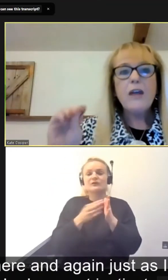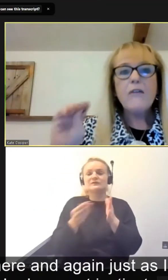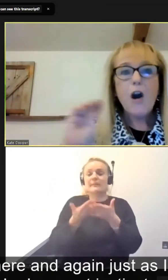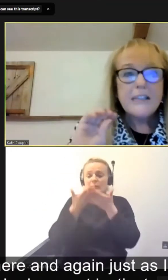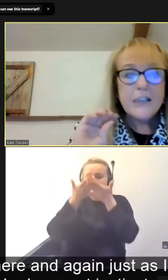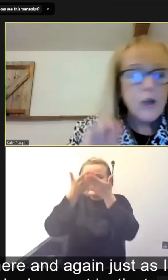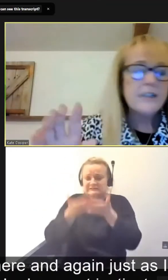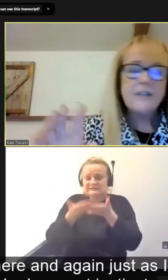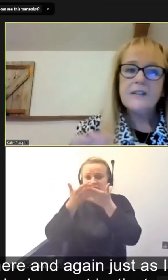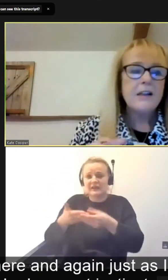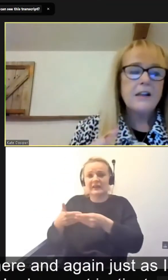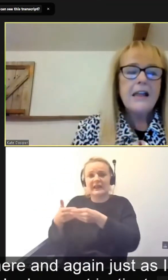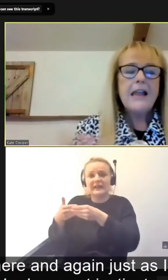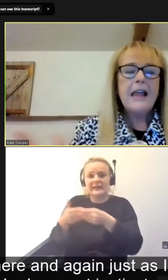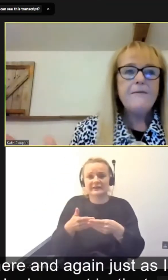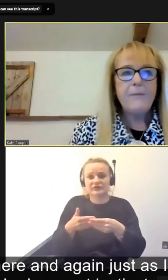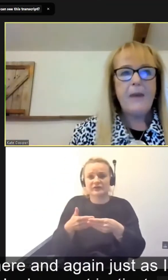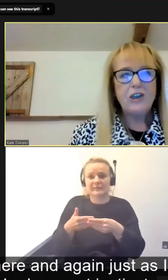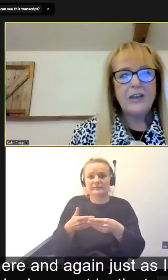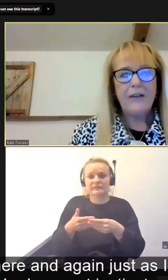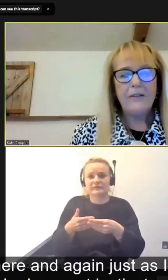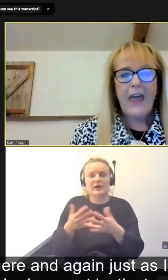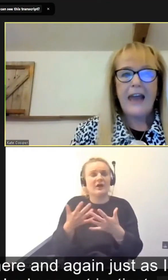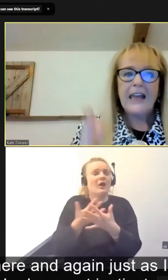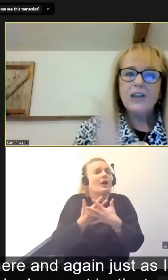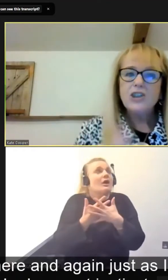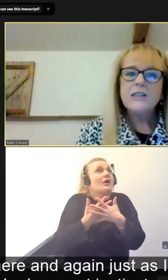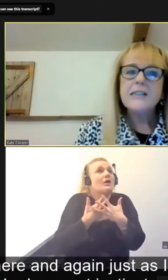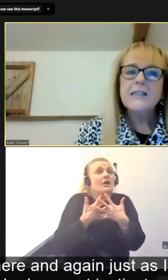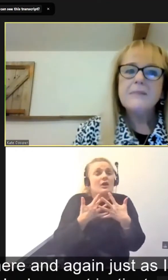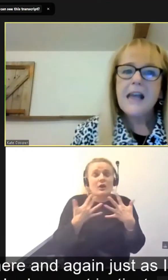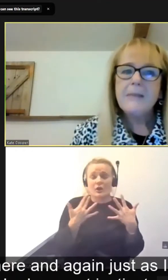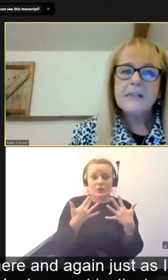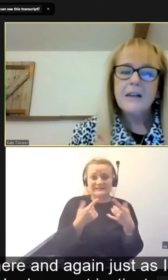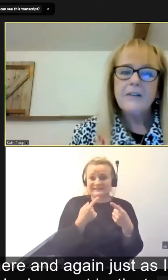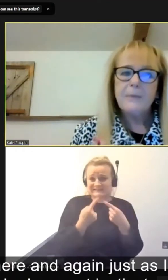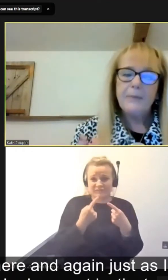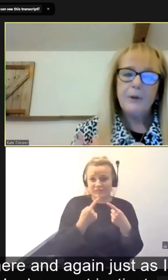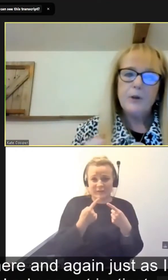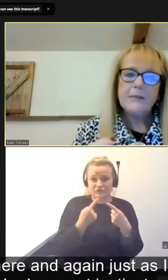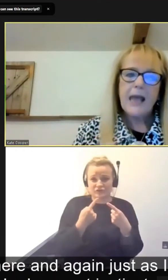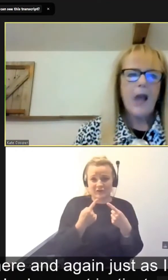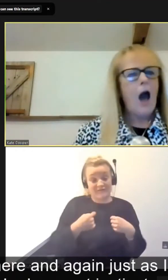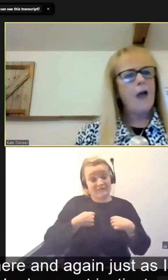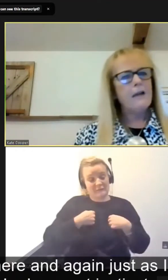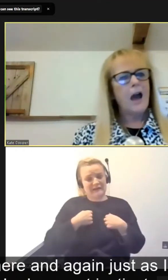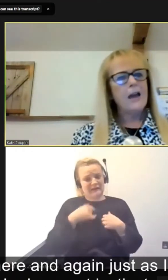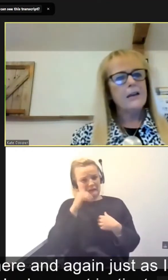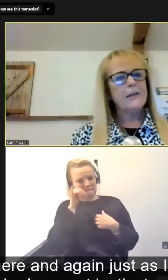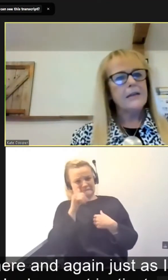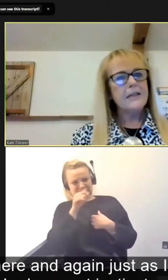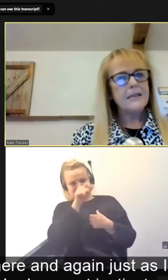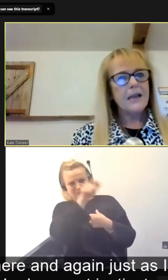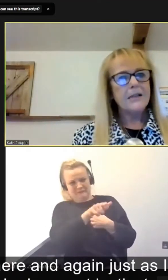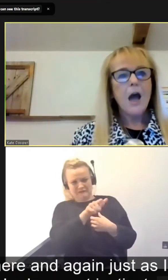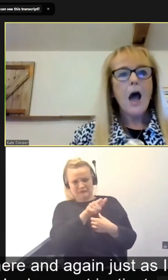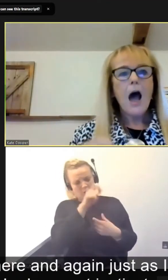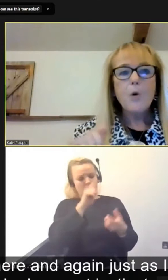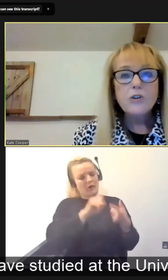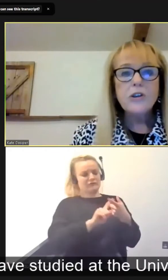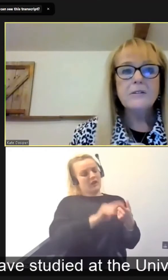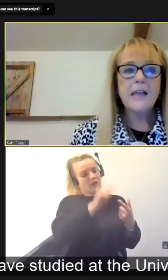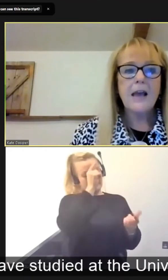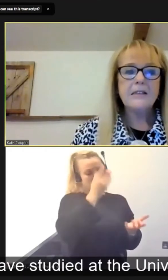You know, there are lots of information out there. And again, just as I'm skeptical of people who say, I rely on gut instinct,